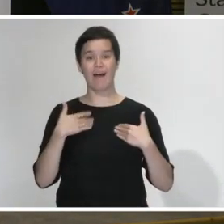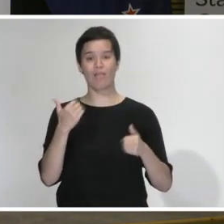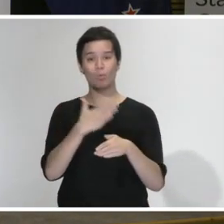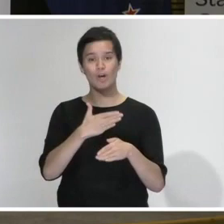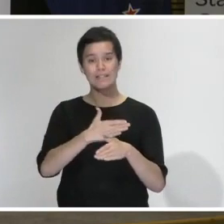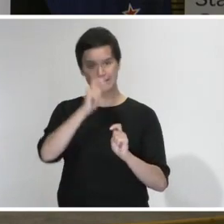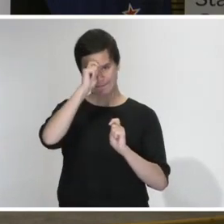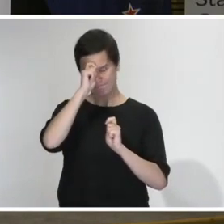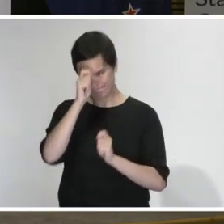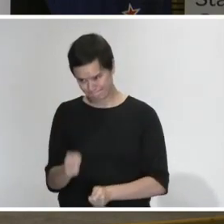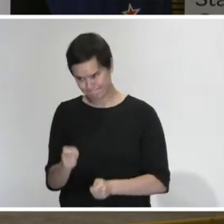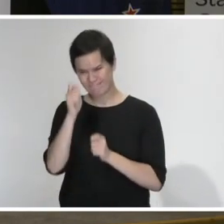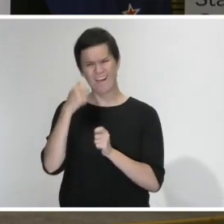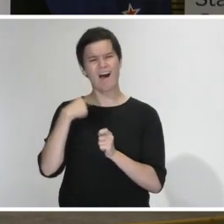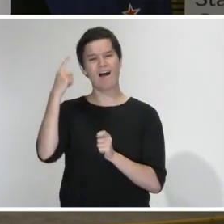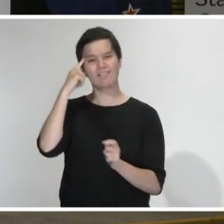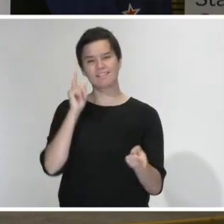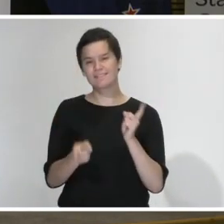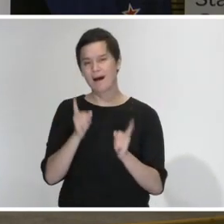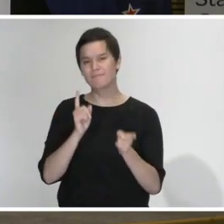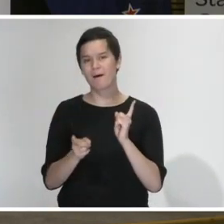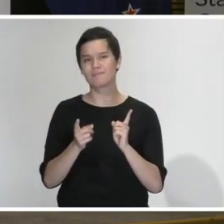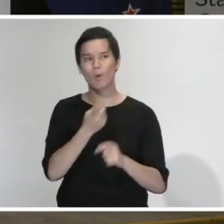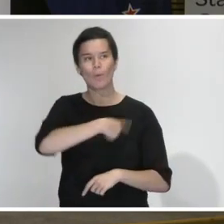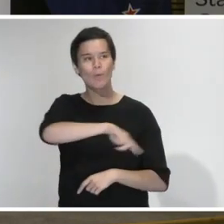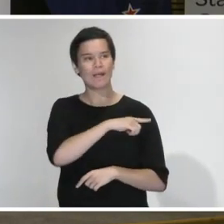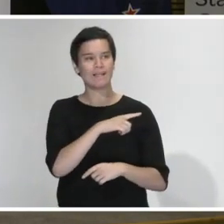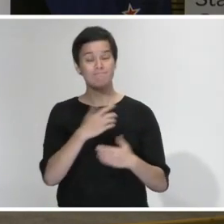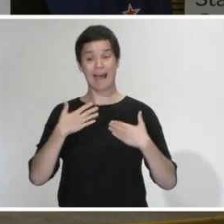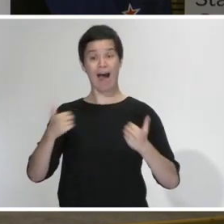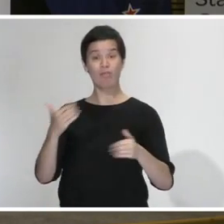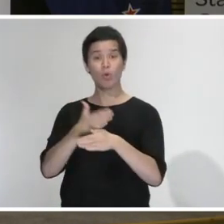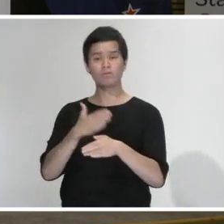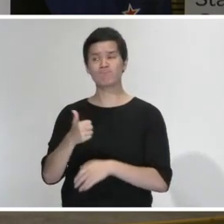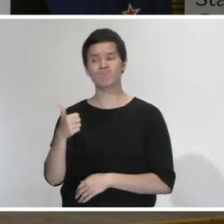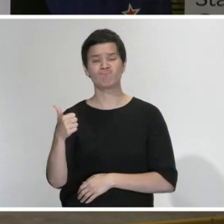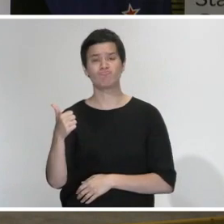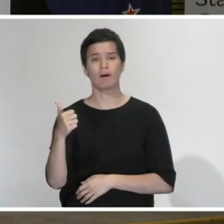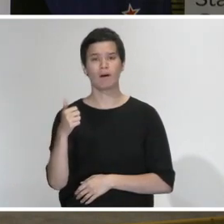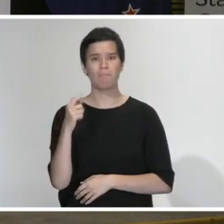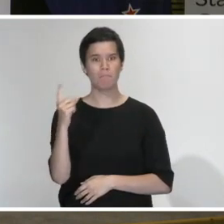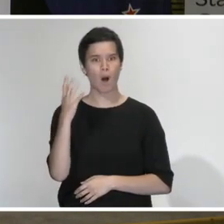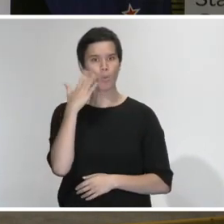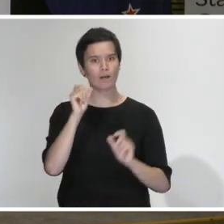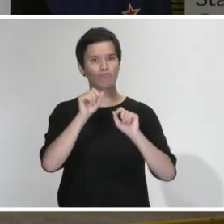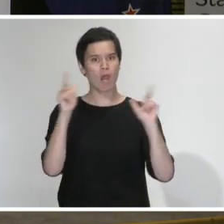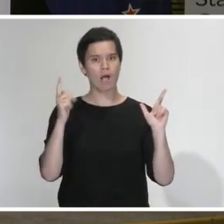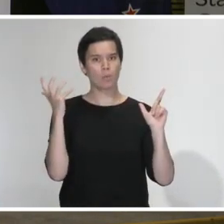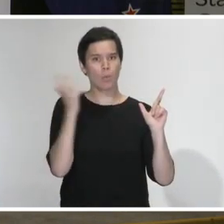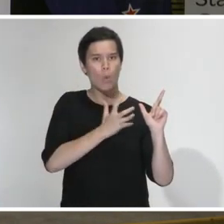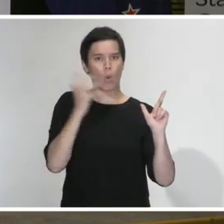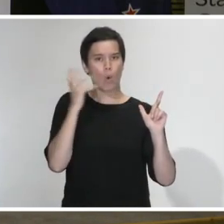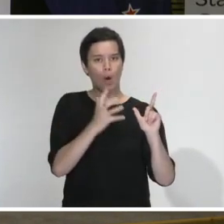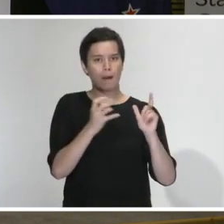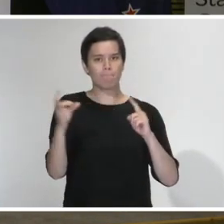I wonder sometimes whether we underestimate the importance of public health and our health workers until we either have to access our health services,